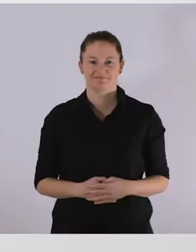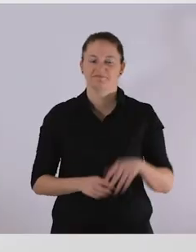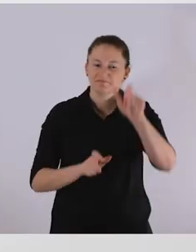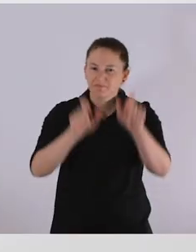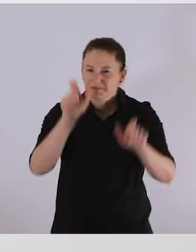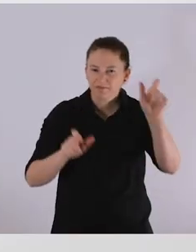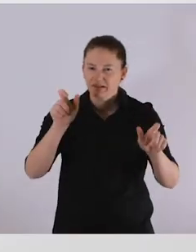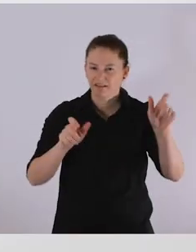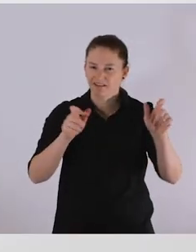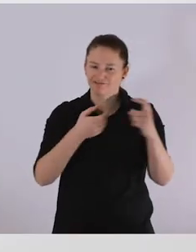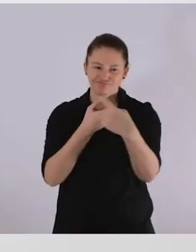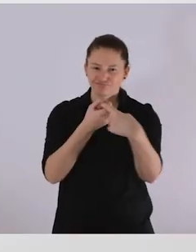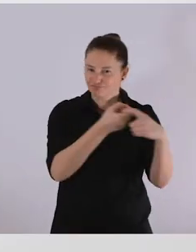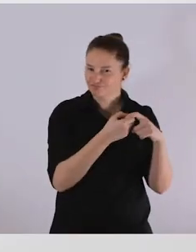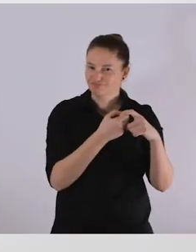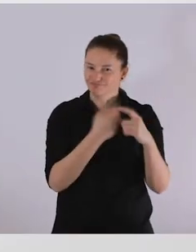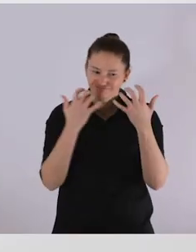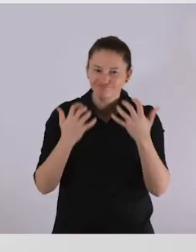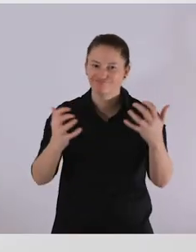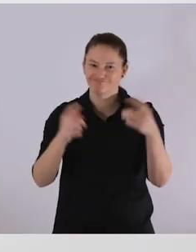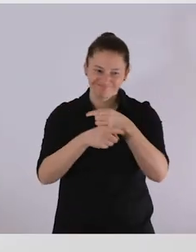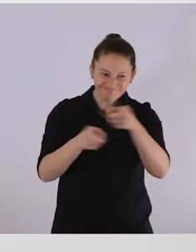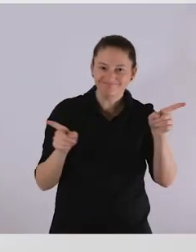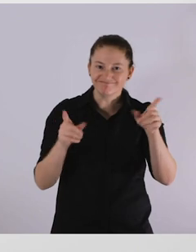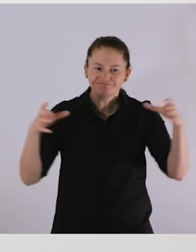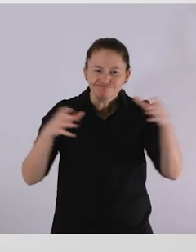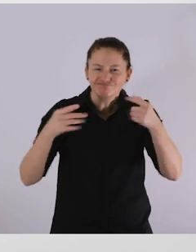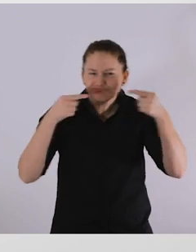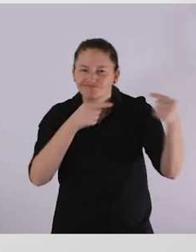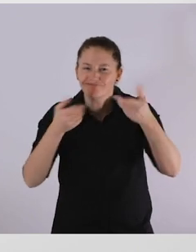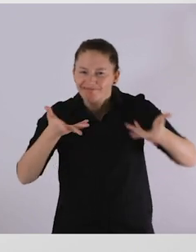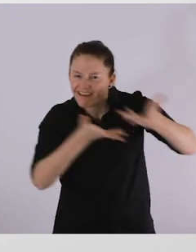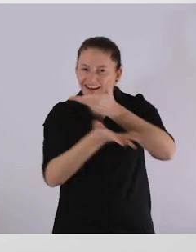Preparation material for participatory sessions